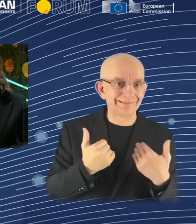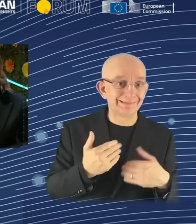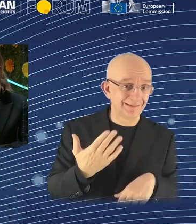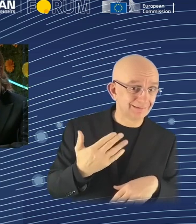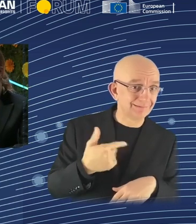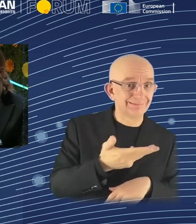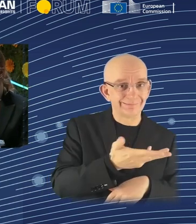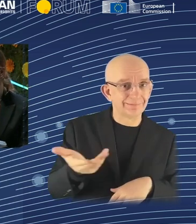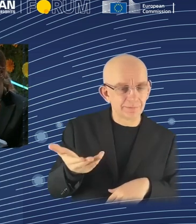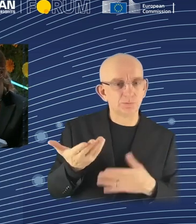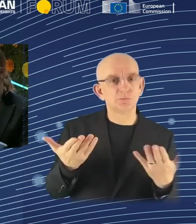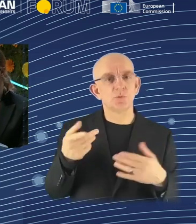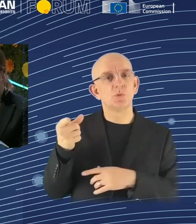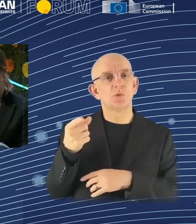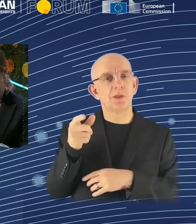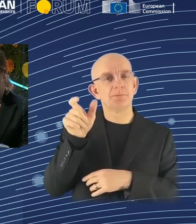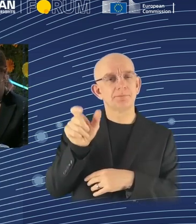So, if you look at